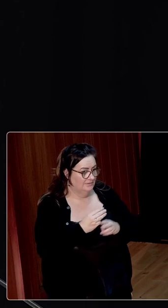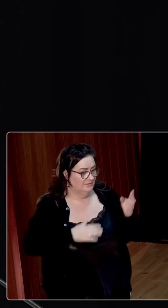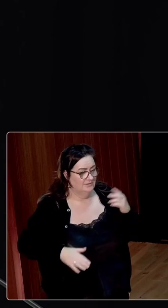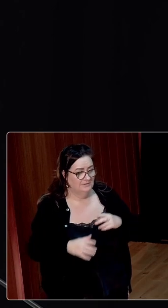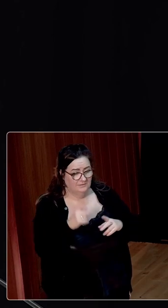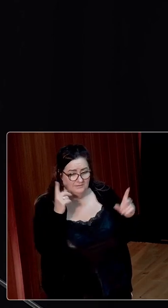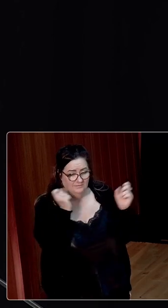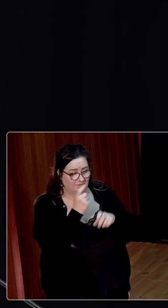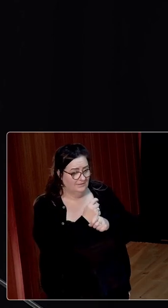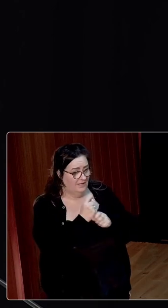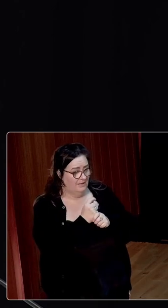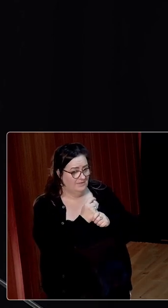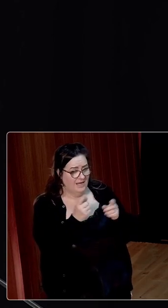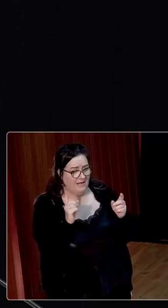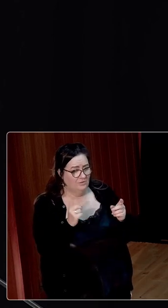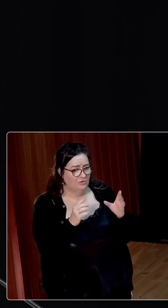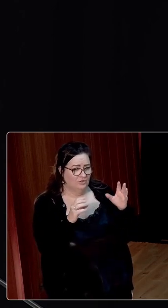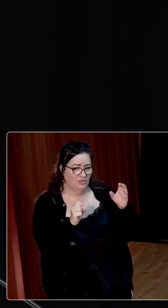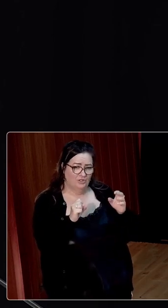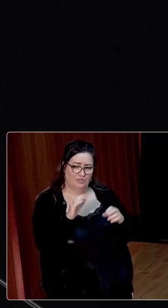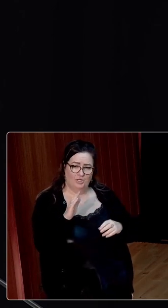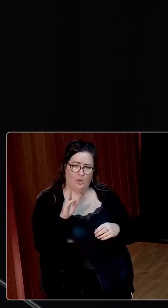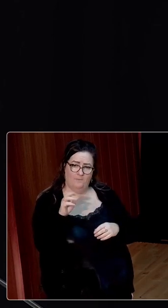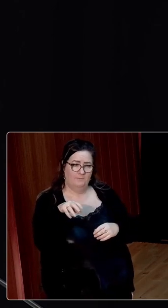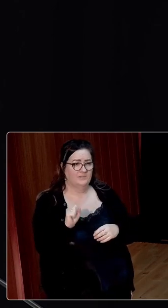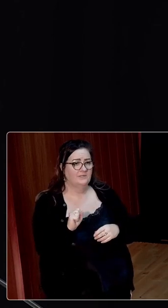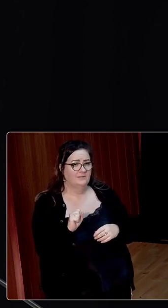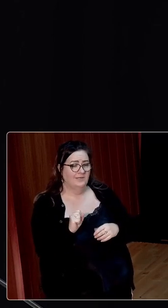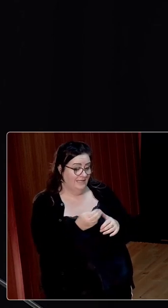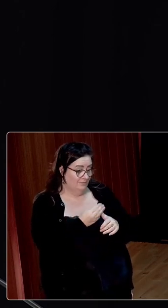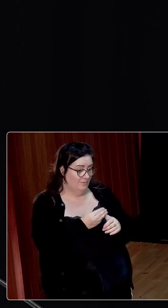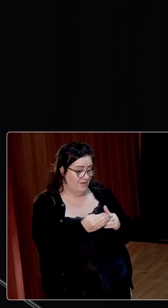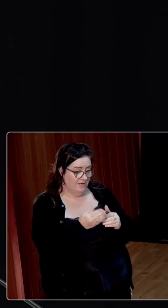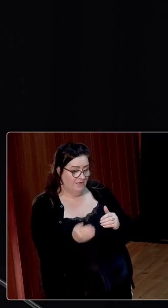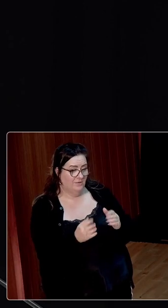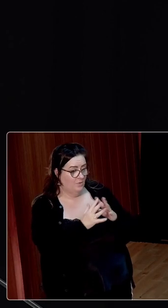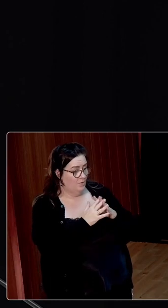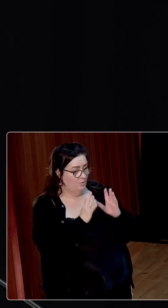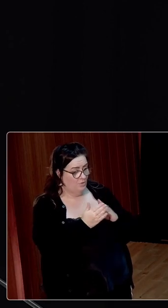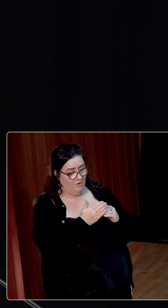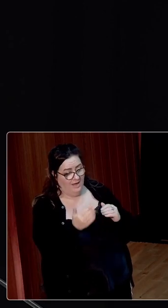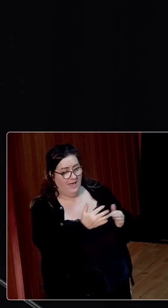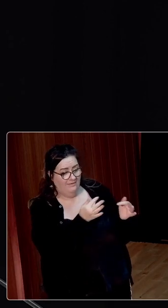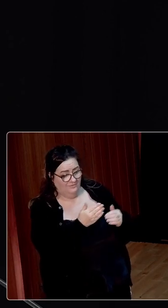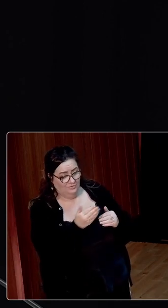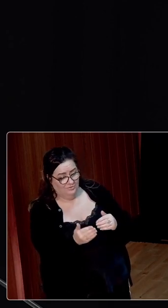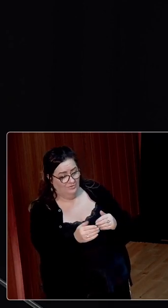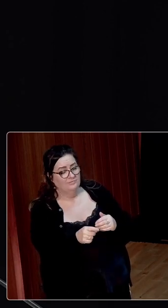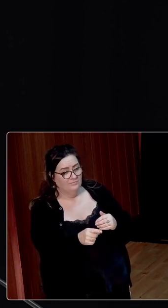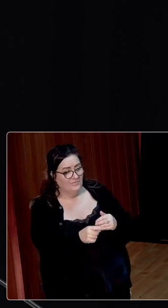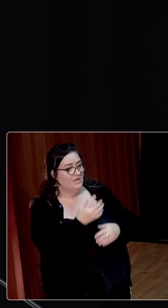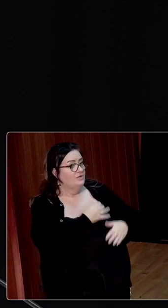of agricultural slums. Now, to prepare for the post-war world and to take on these slums, the government